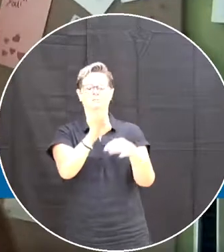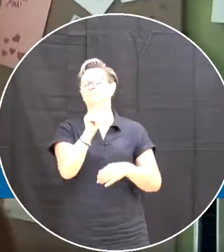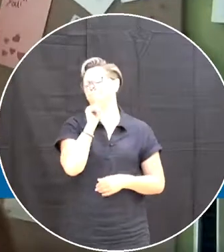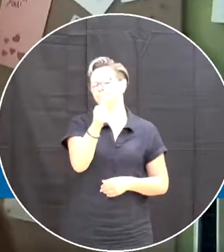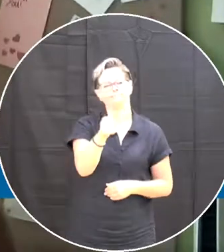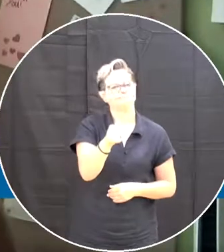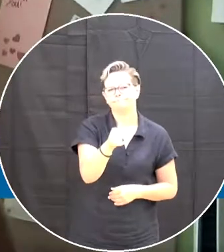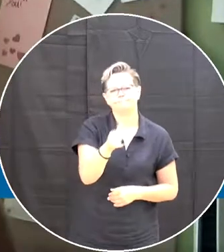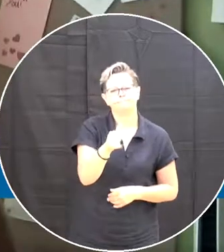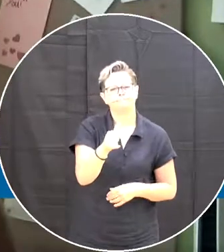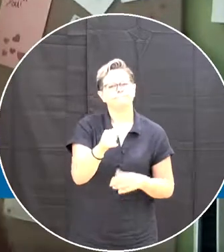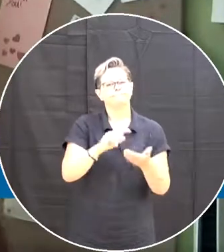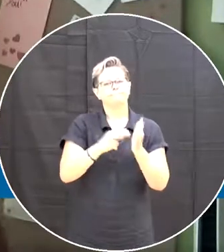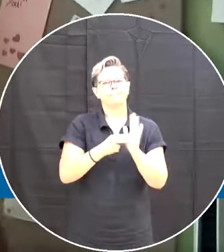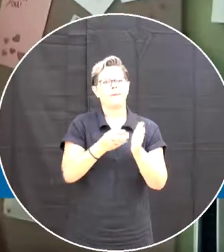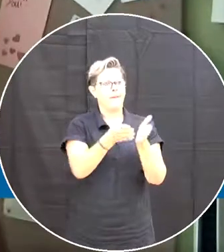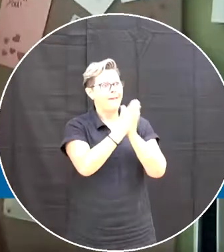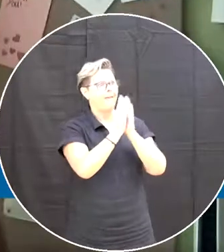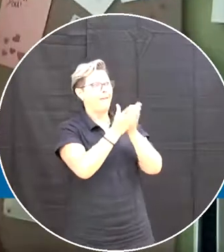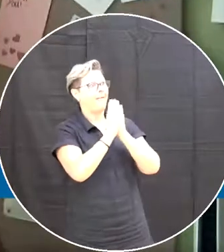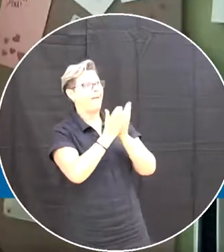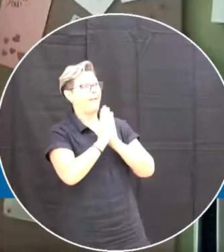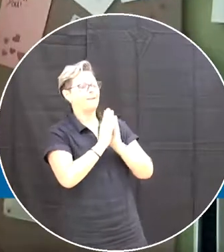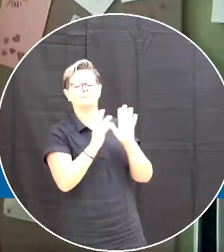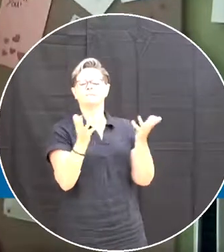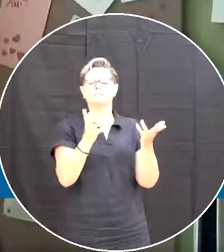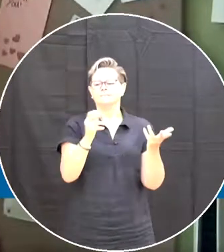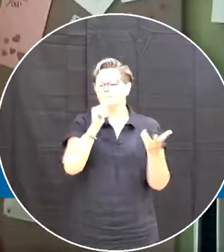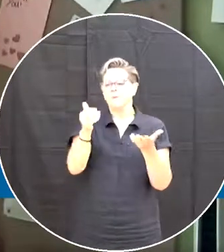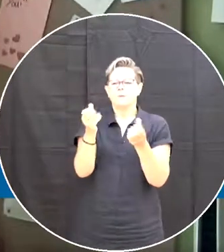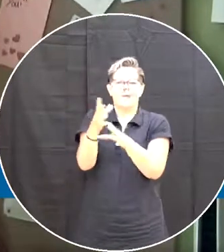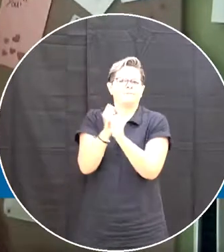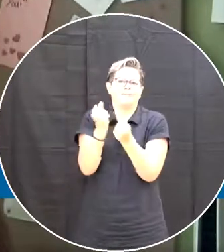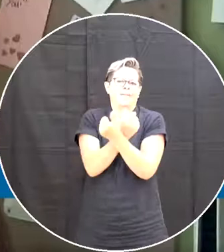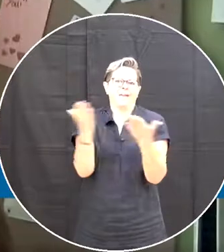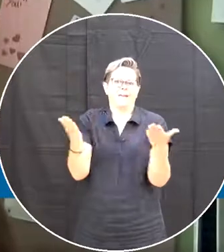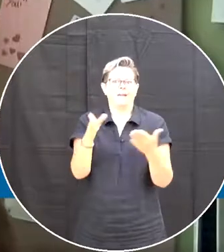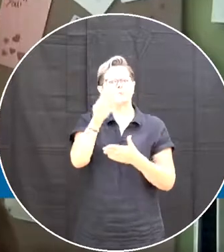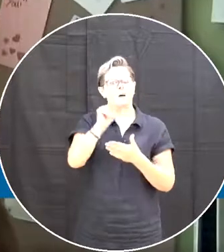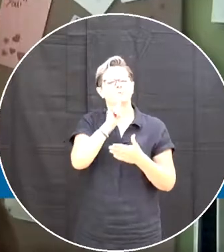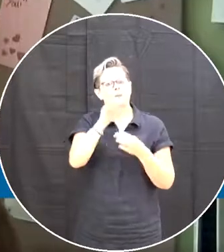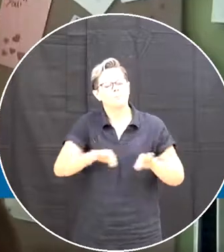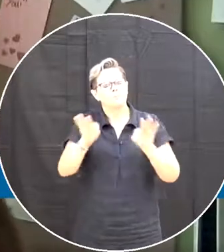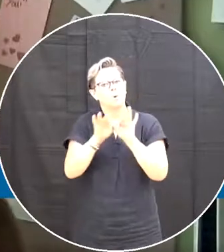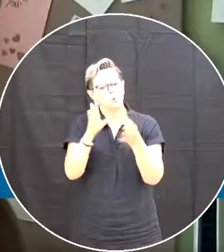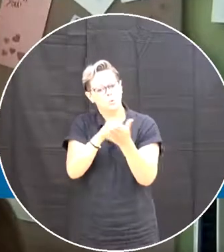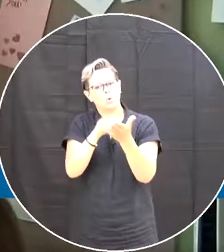get everything we ask for We're learning resilience You know, teamwork and citizenship